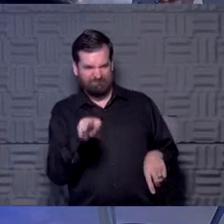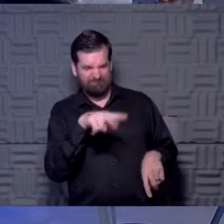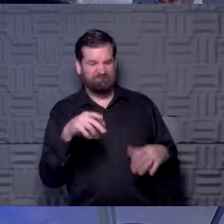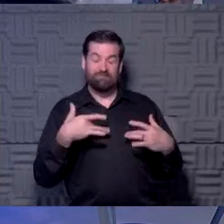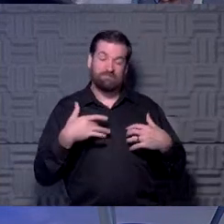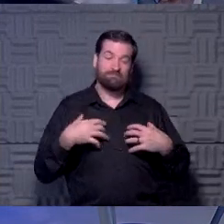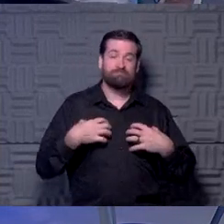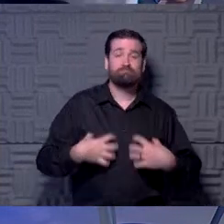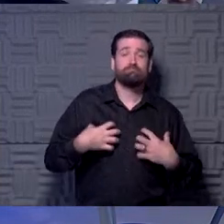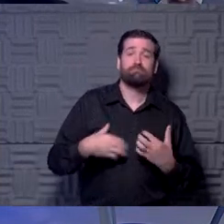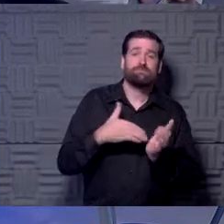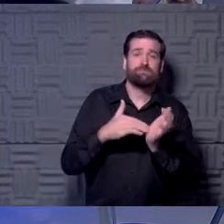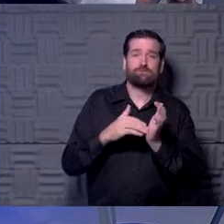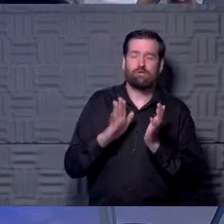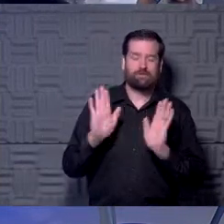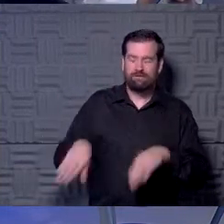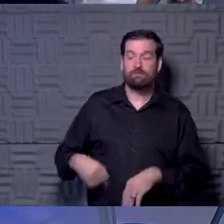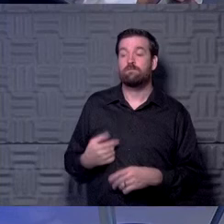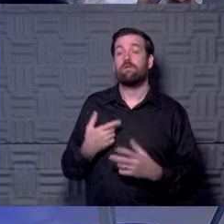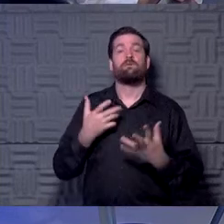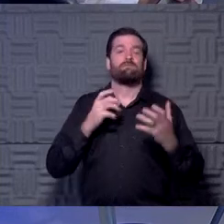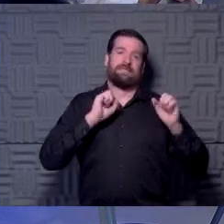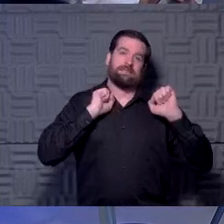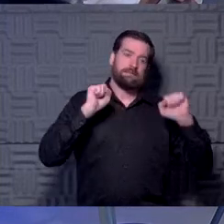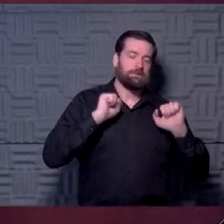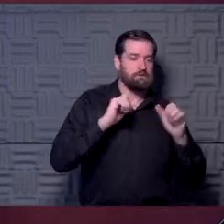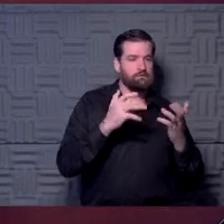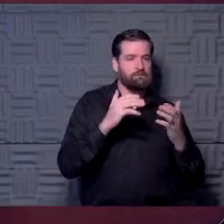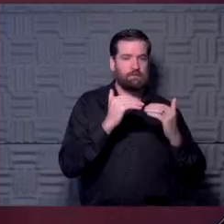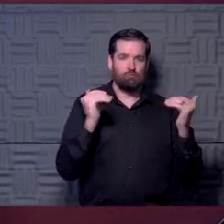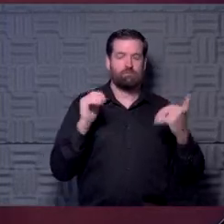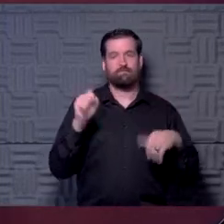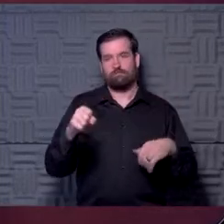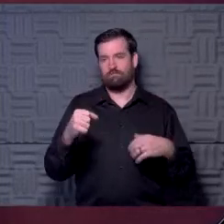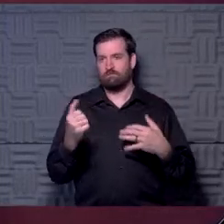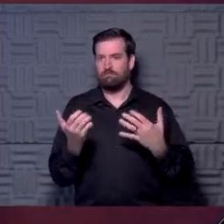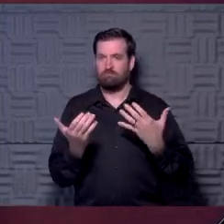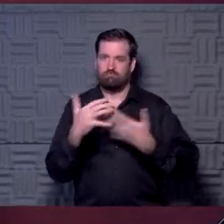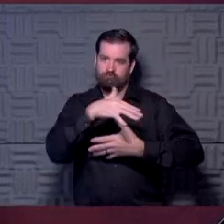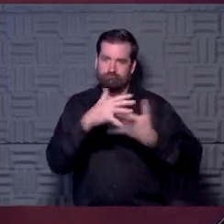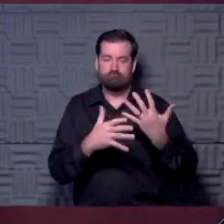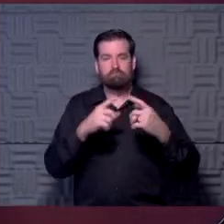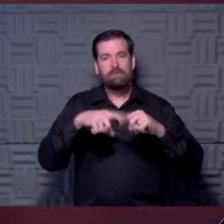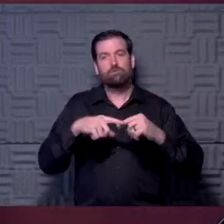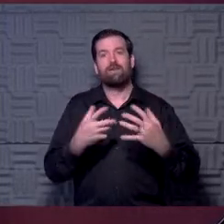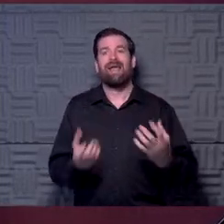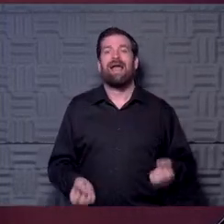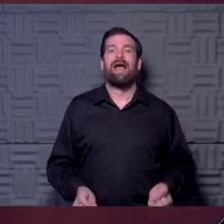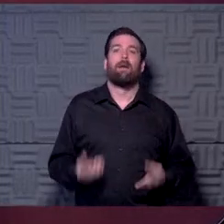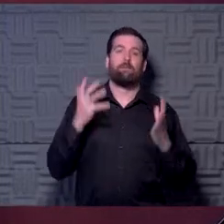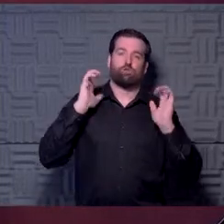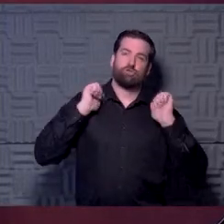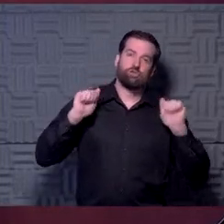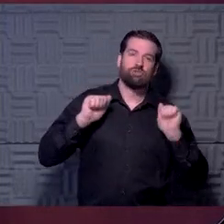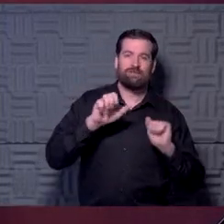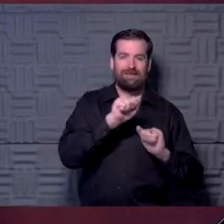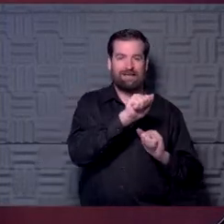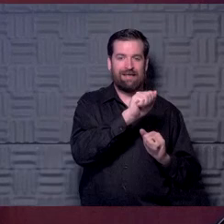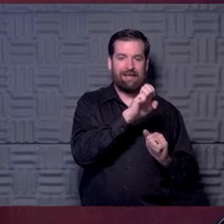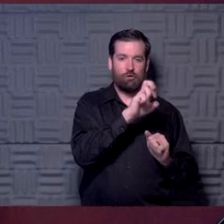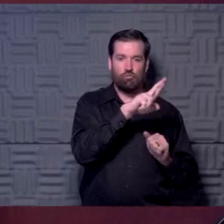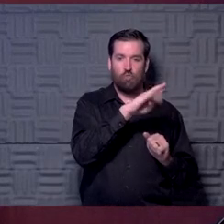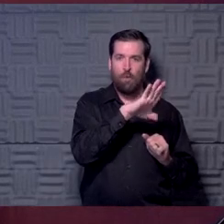answer. Let's see what all think. Yeah, I think the intensities are different. You know, if you look at our guidelines, we rank sports based on their intensity of aerobic versus